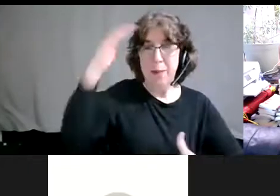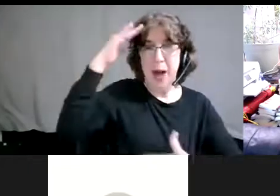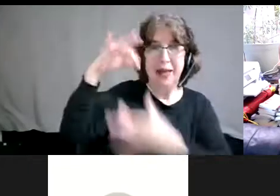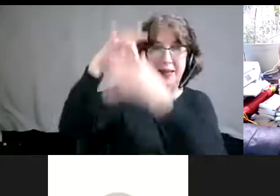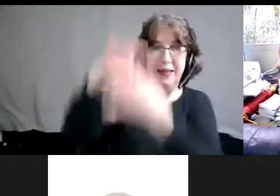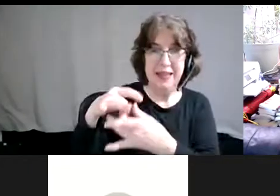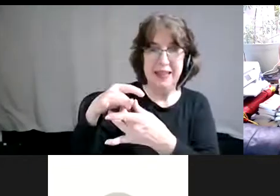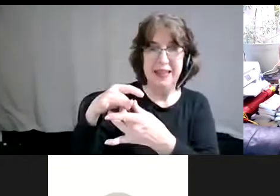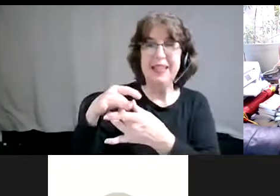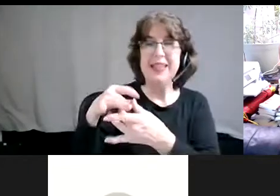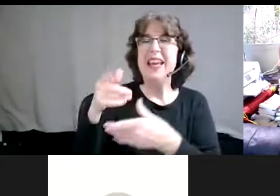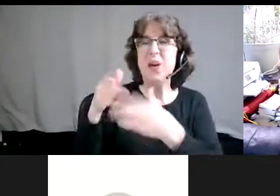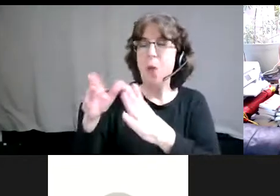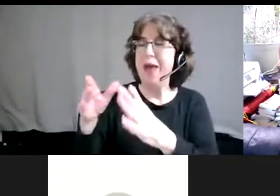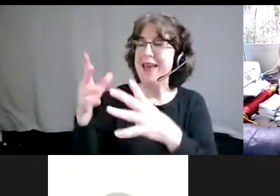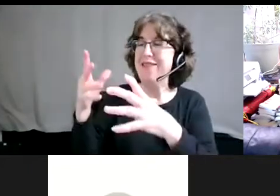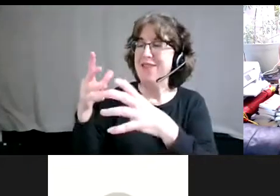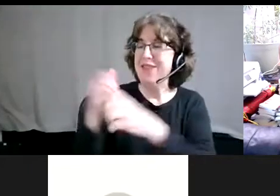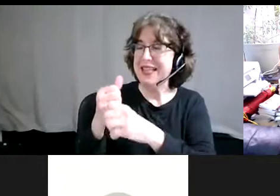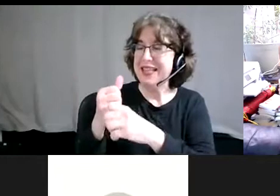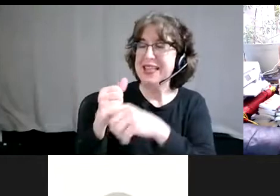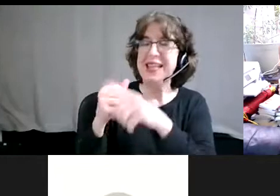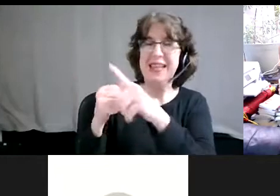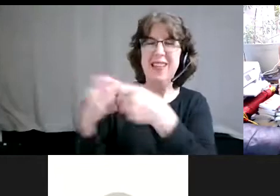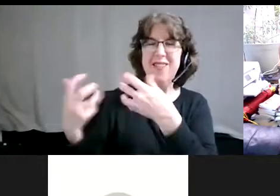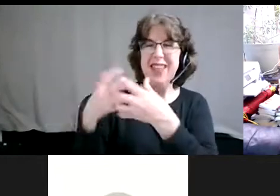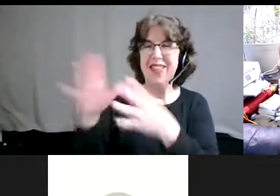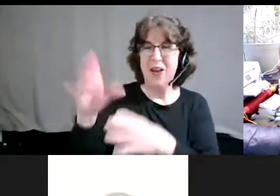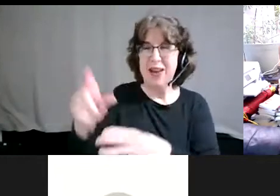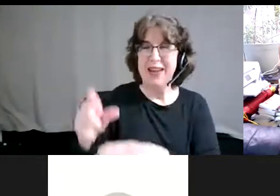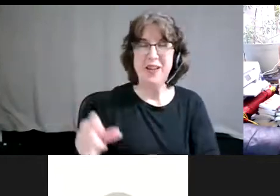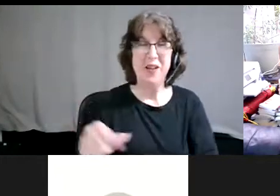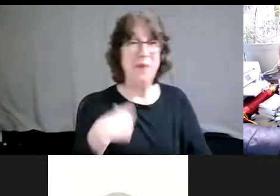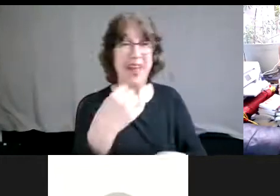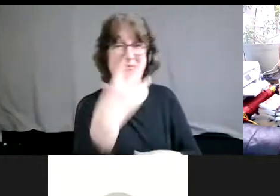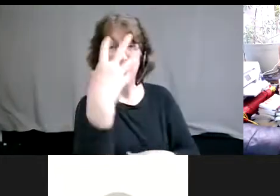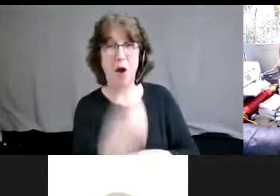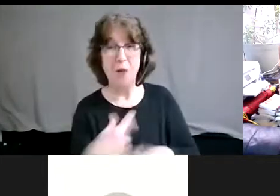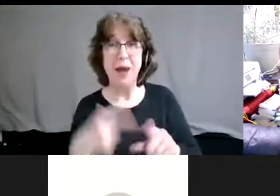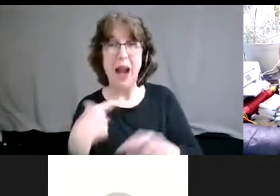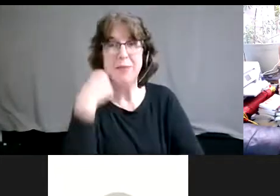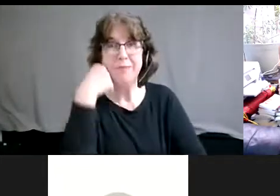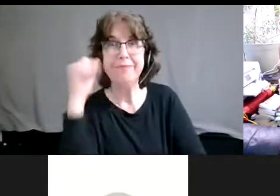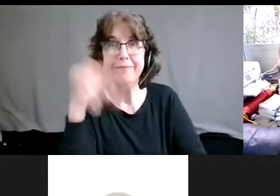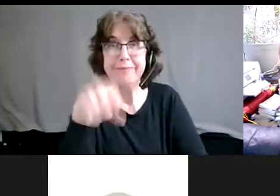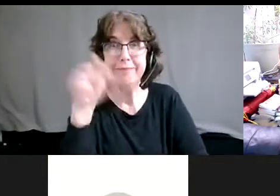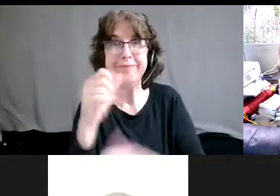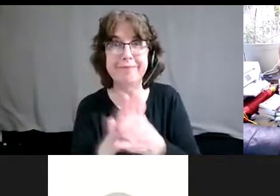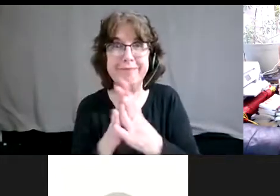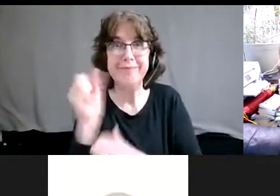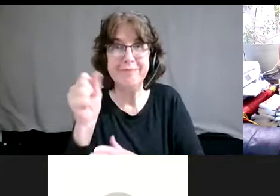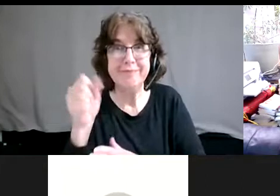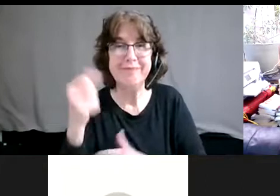Gosh, thank you so much. My camera's off so you couldn't see me smiling and nodding, but I just want to echo how,